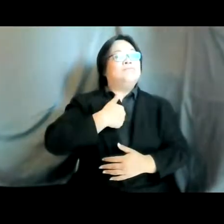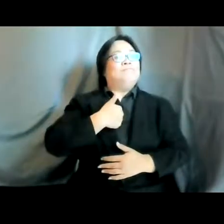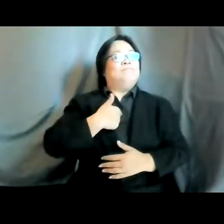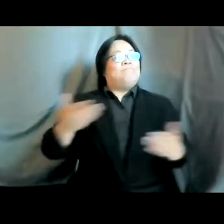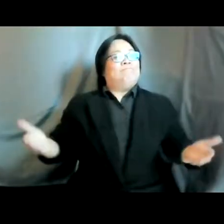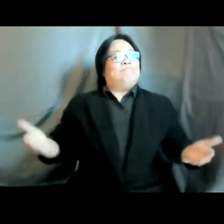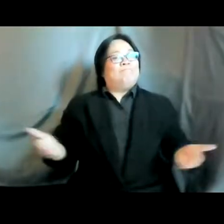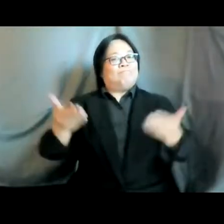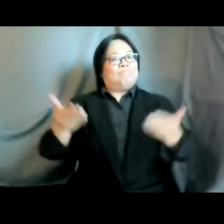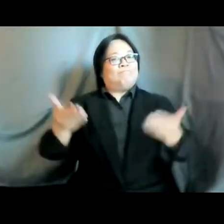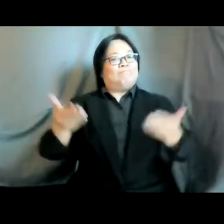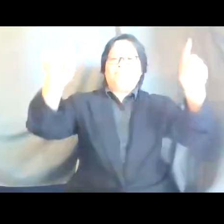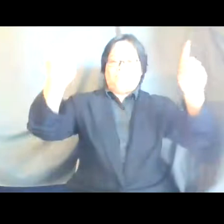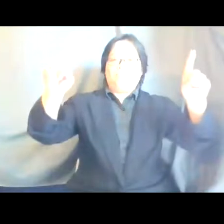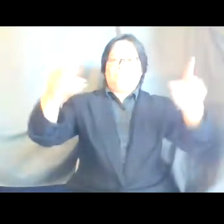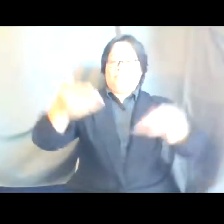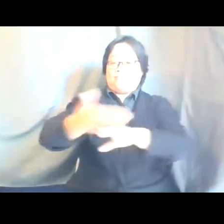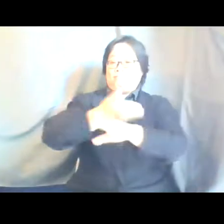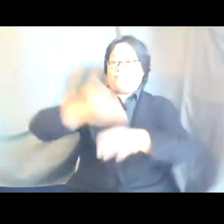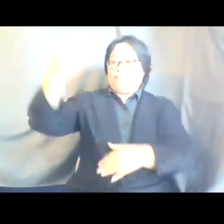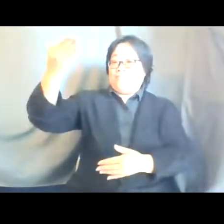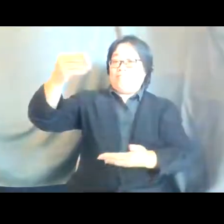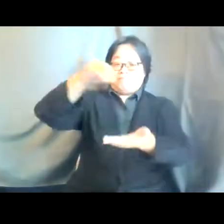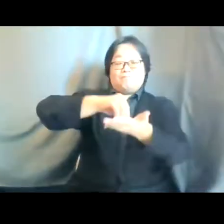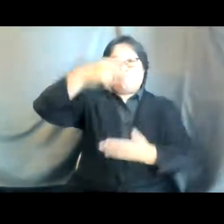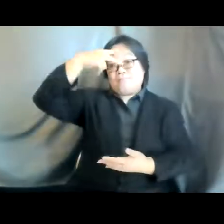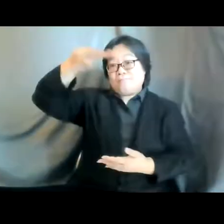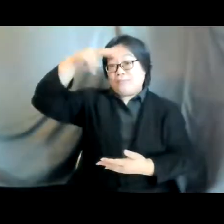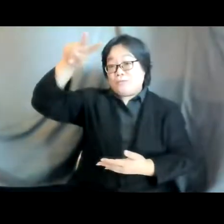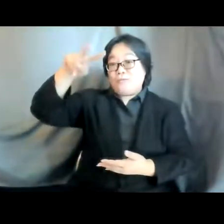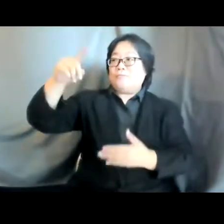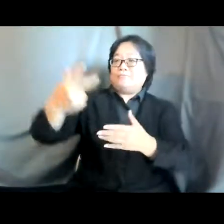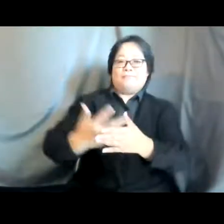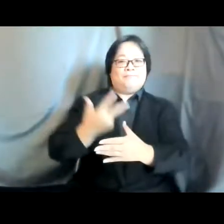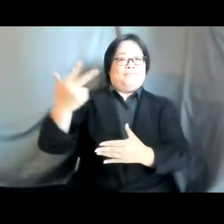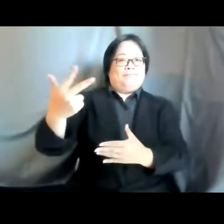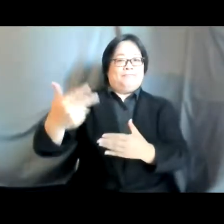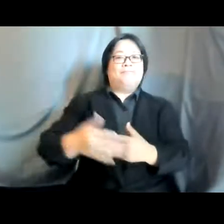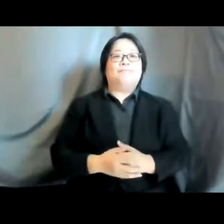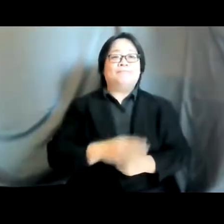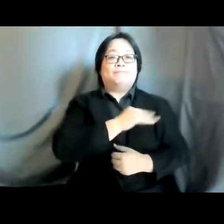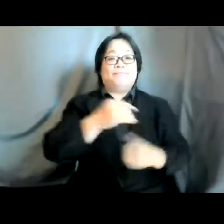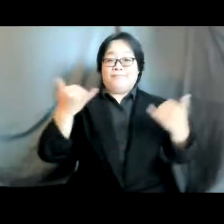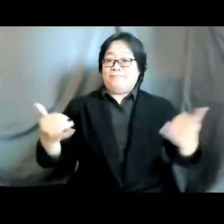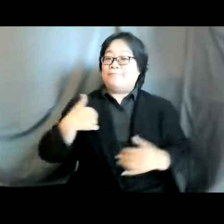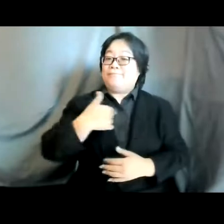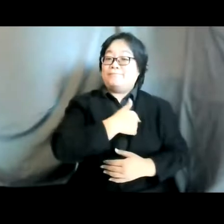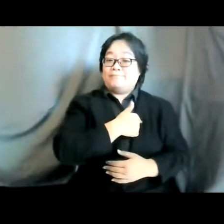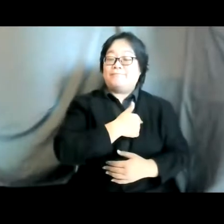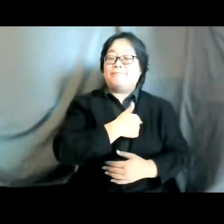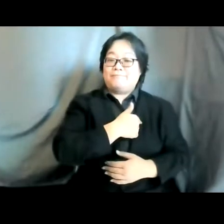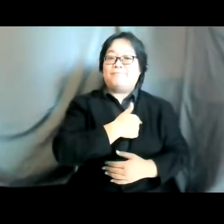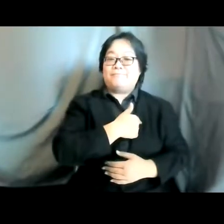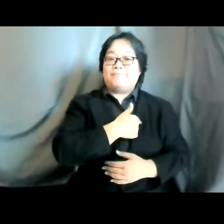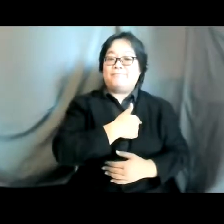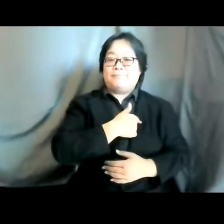of the pre-summit in mexico in march and we are now looking at the final